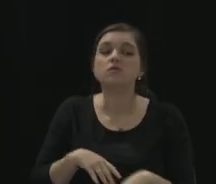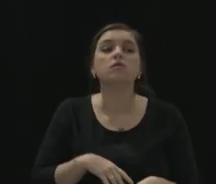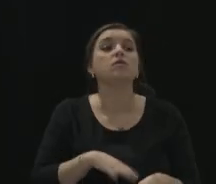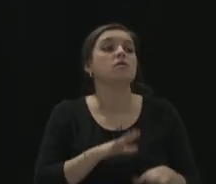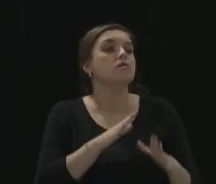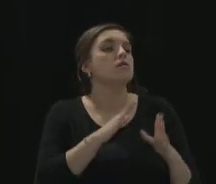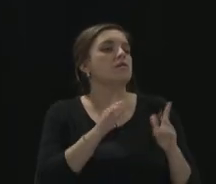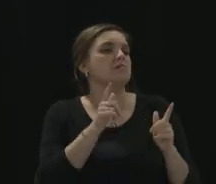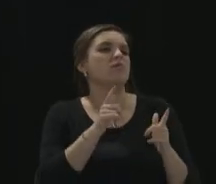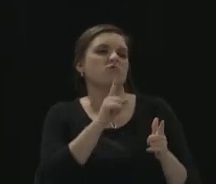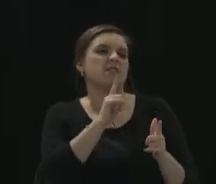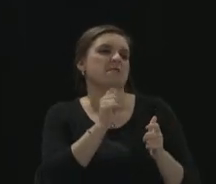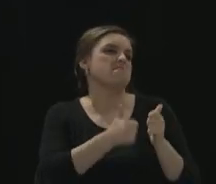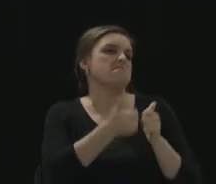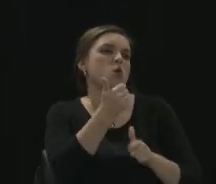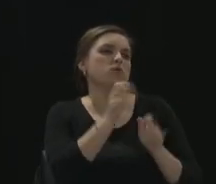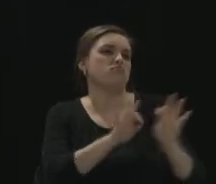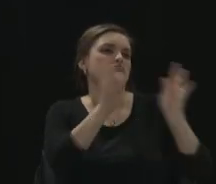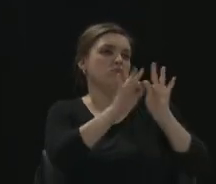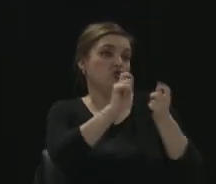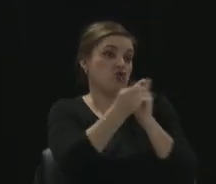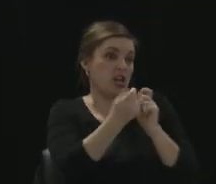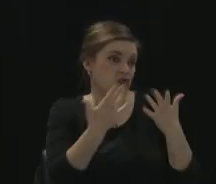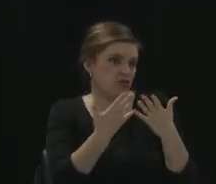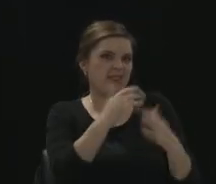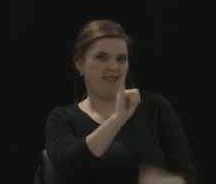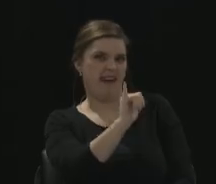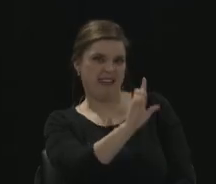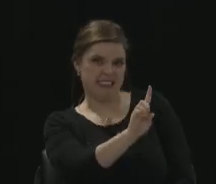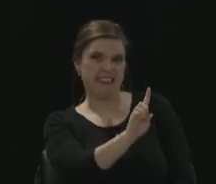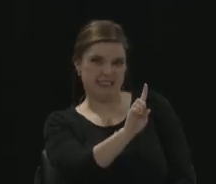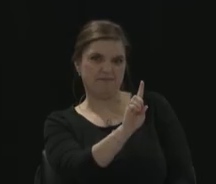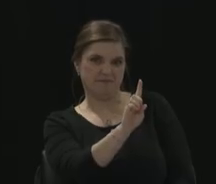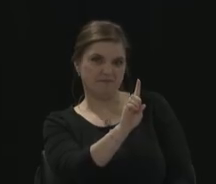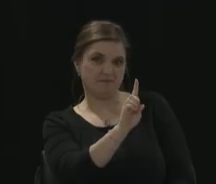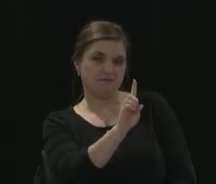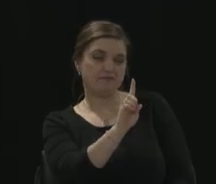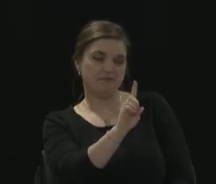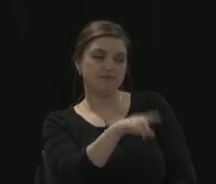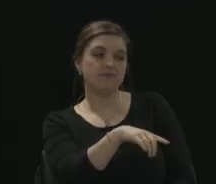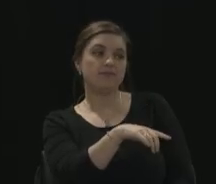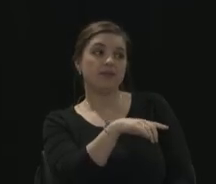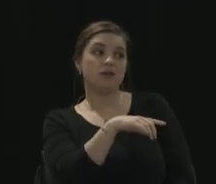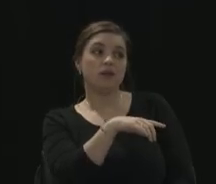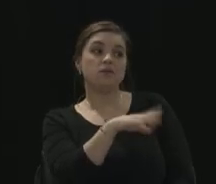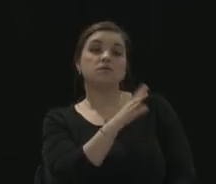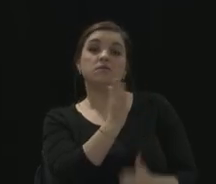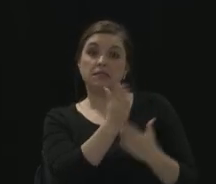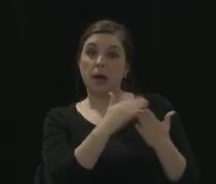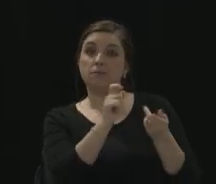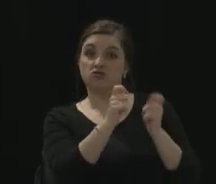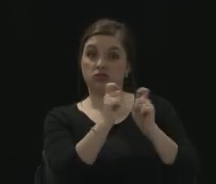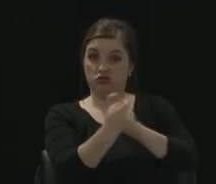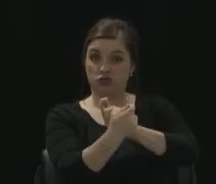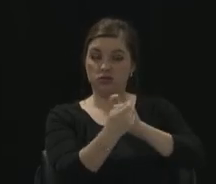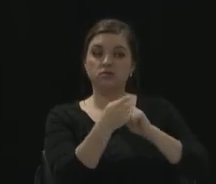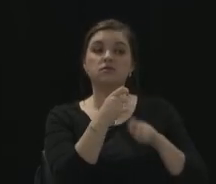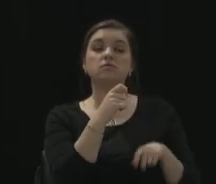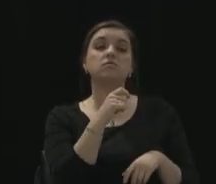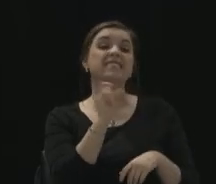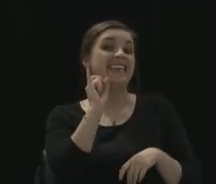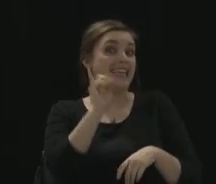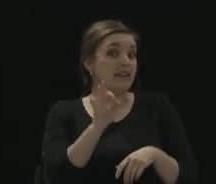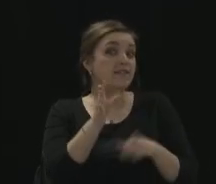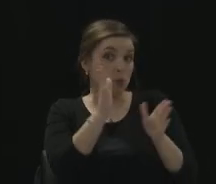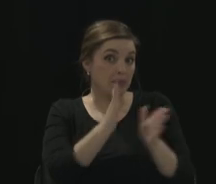the ID. Okay? And there are some changes. Those that are coming in to vote on early